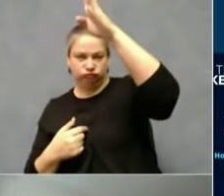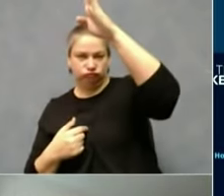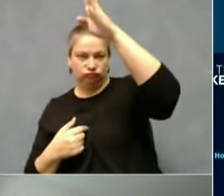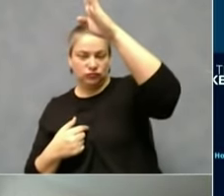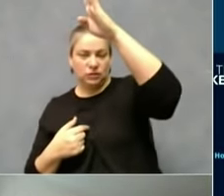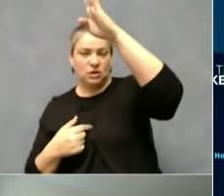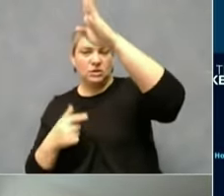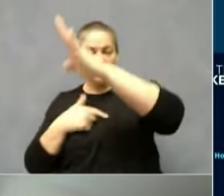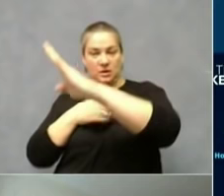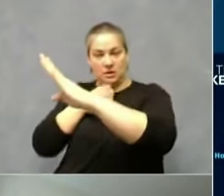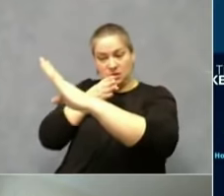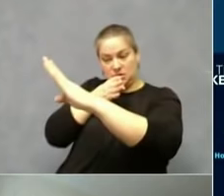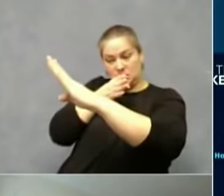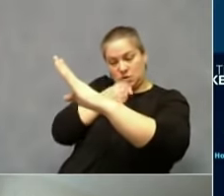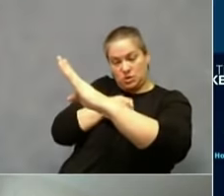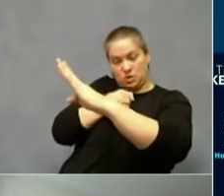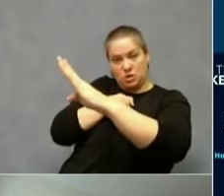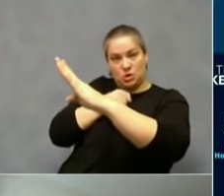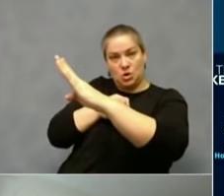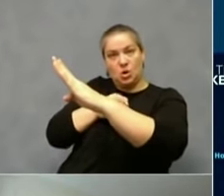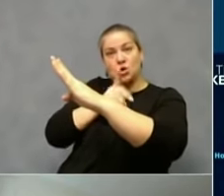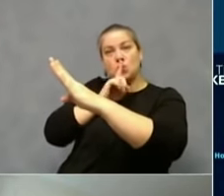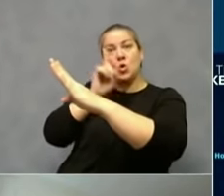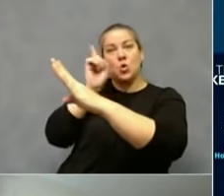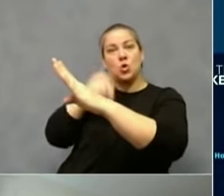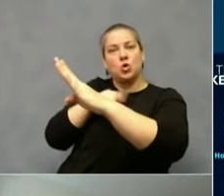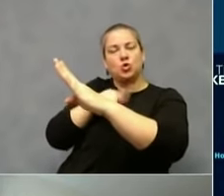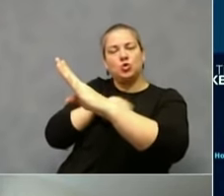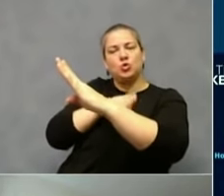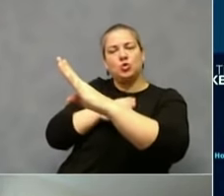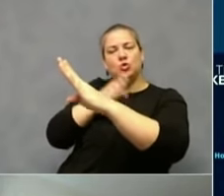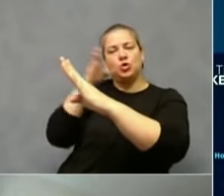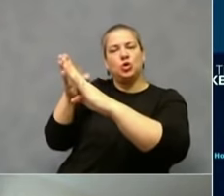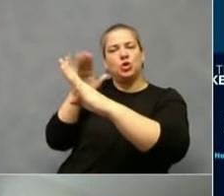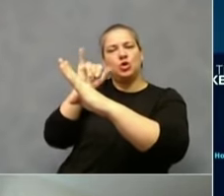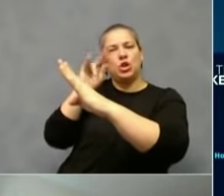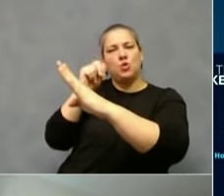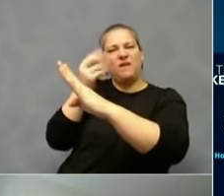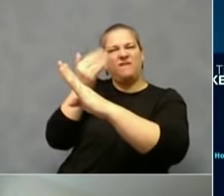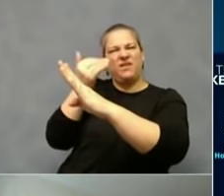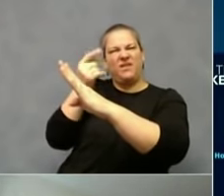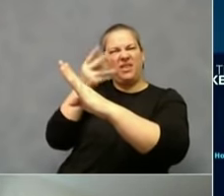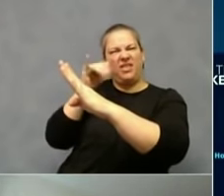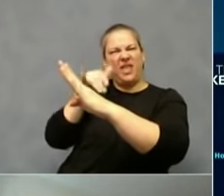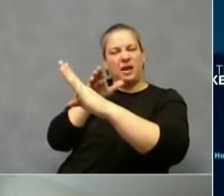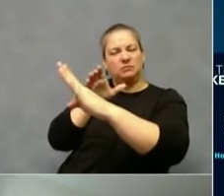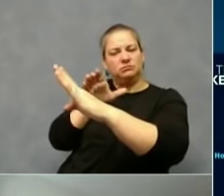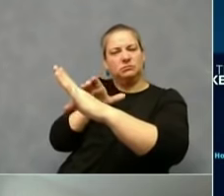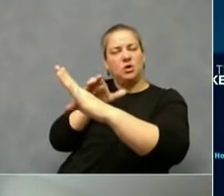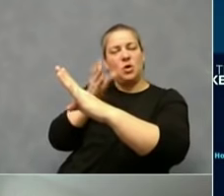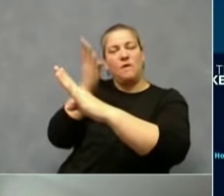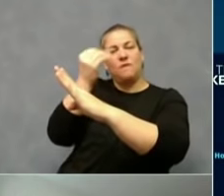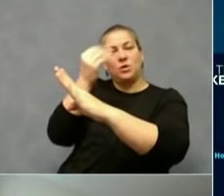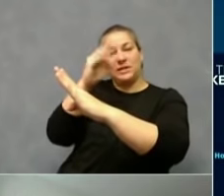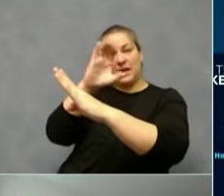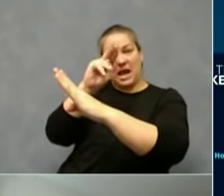January 15th. So they estimate in that cluster of 14 counties, Region 3, that if